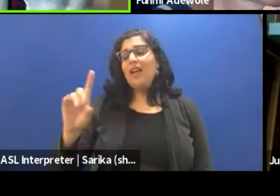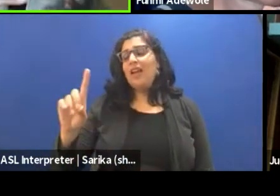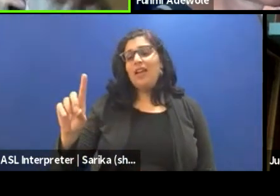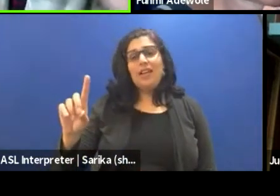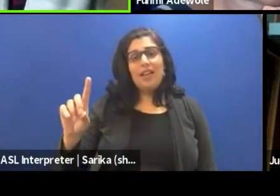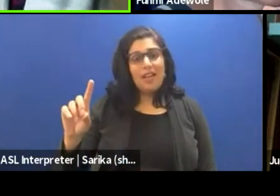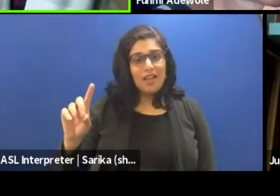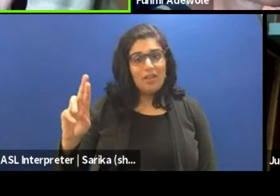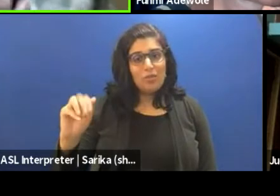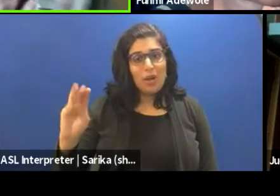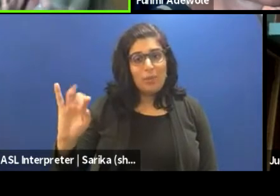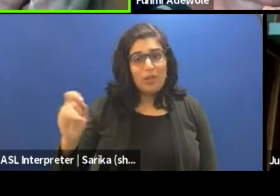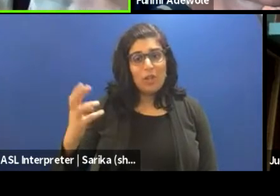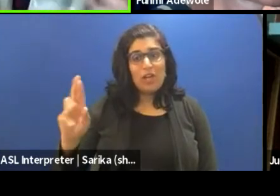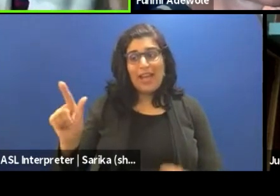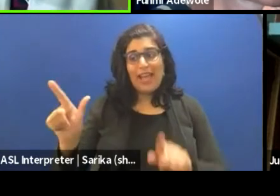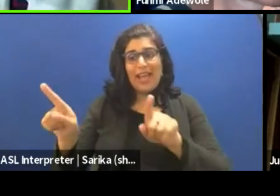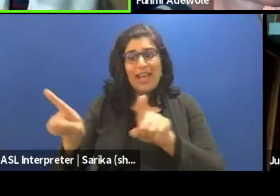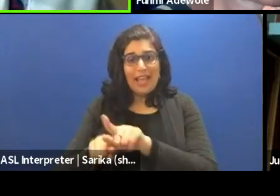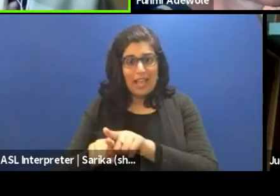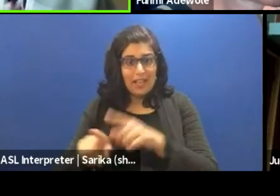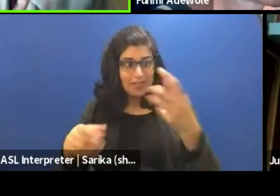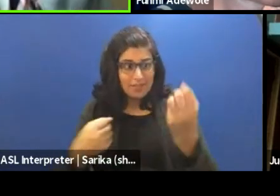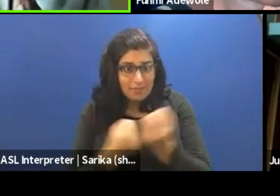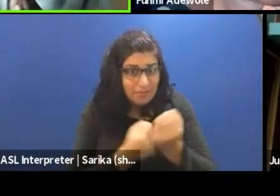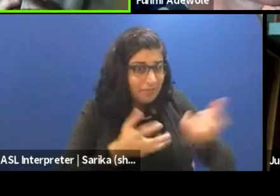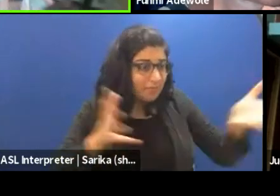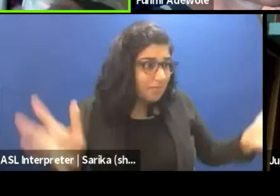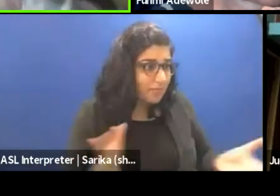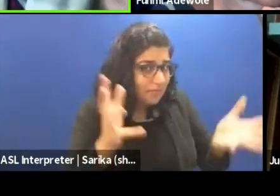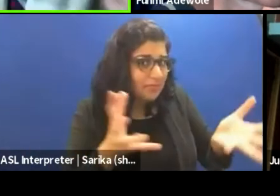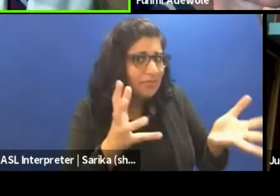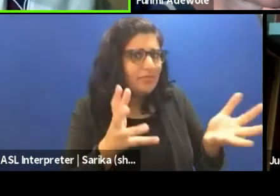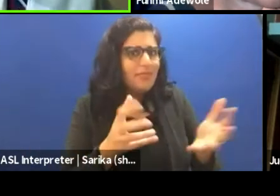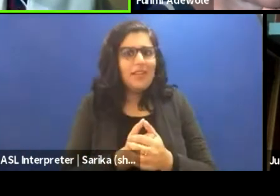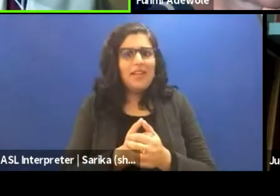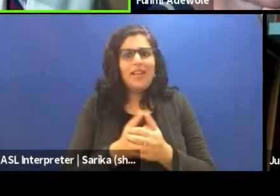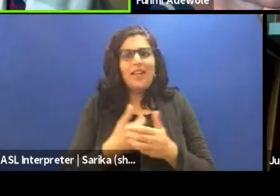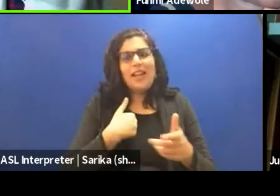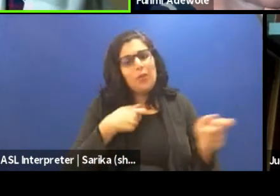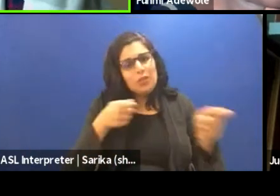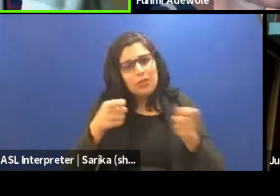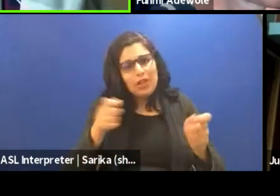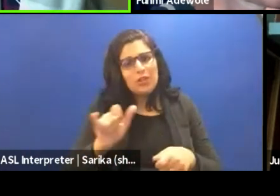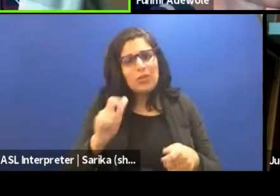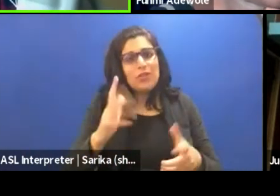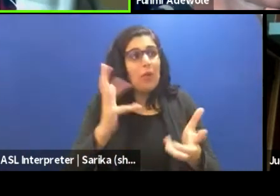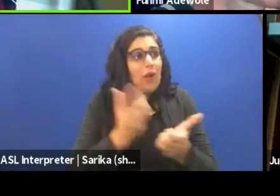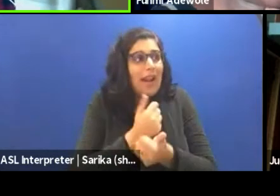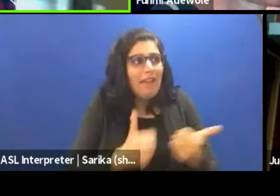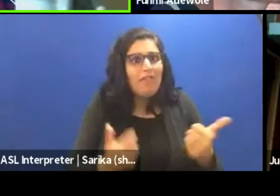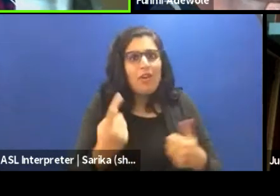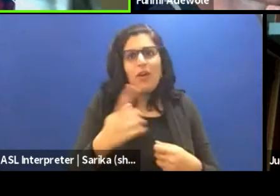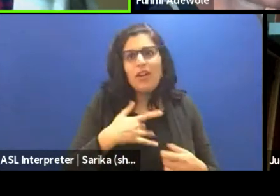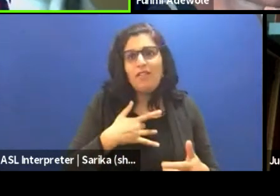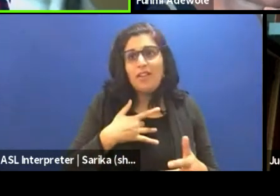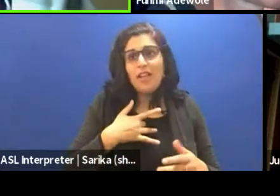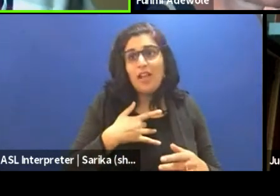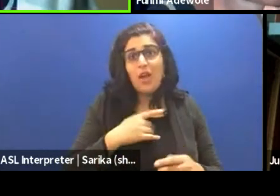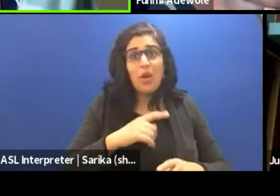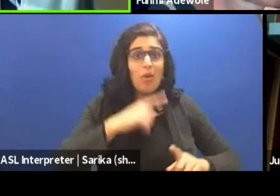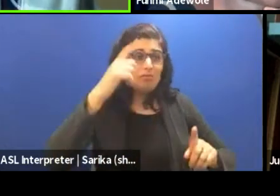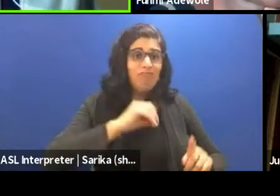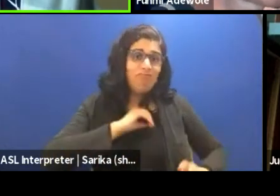nurturer. want everything to be protected and nobody to get hurt. And it's all okay. But sometimes you have to be tough with your